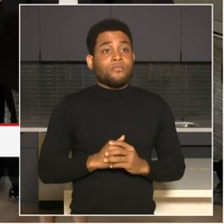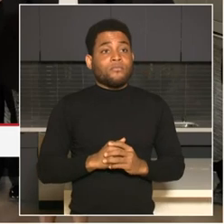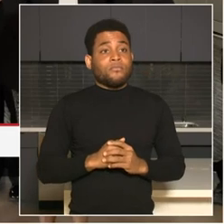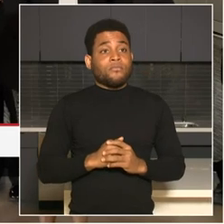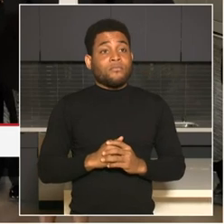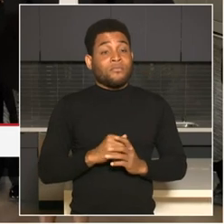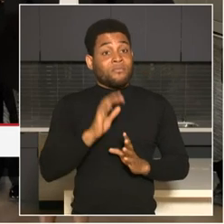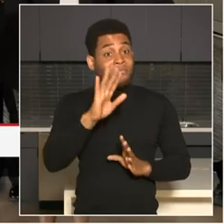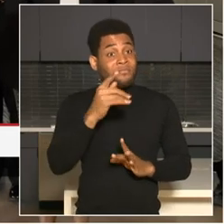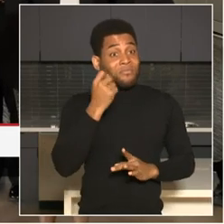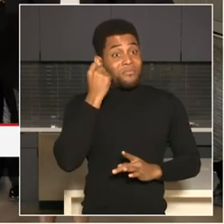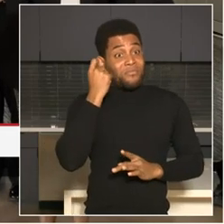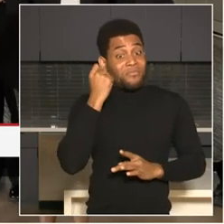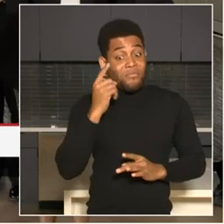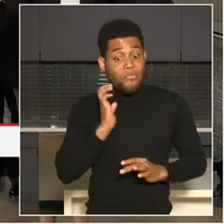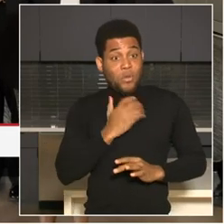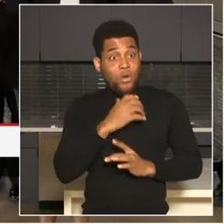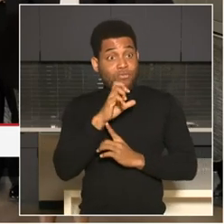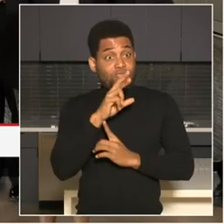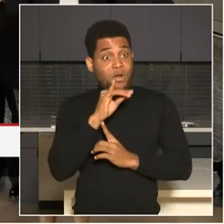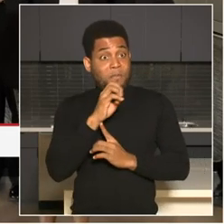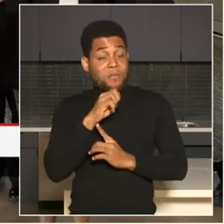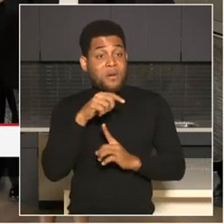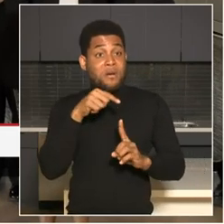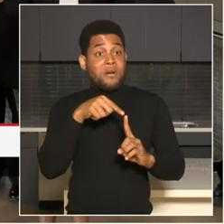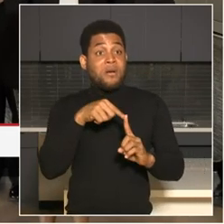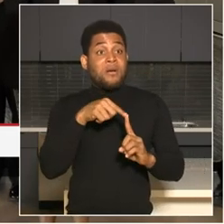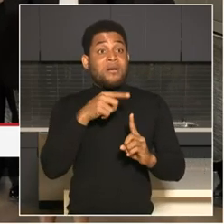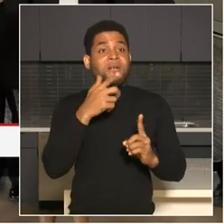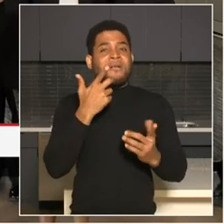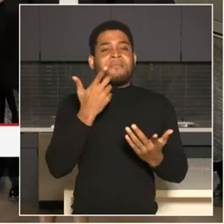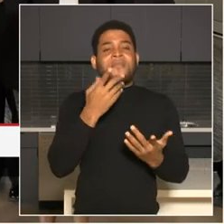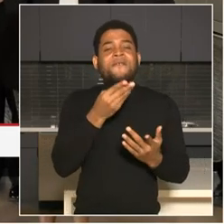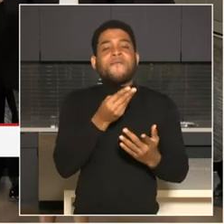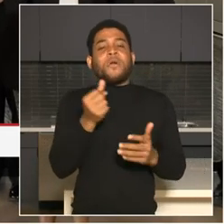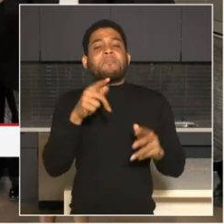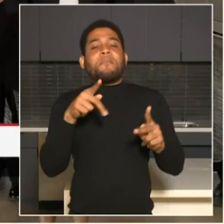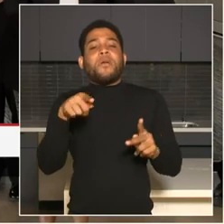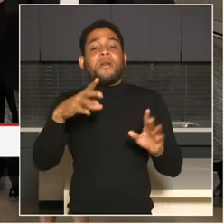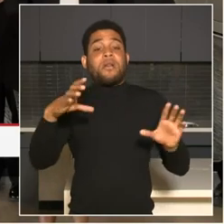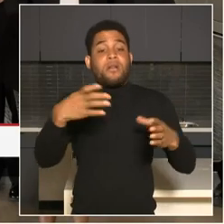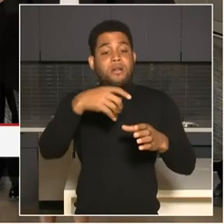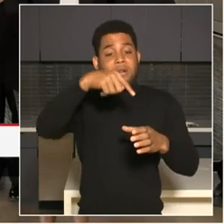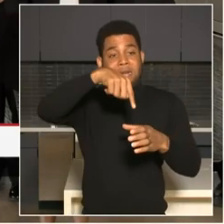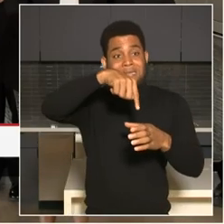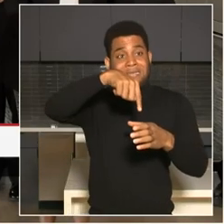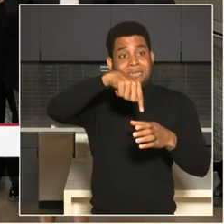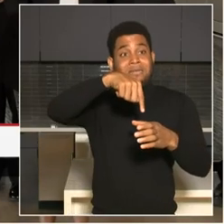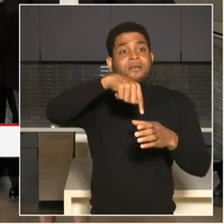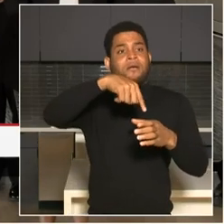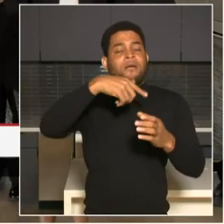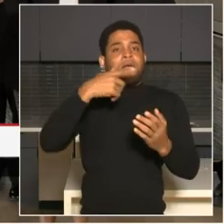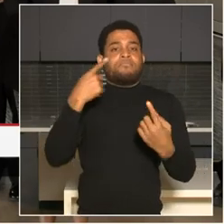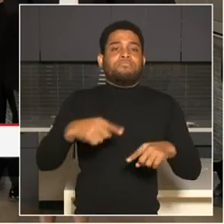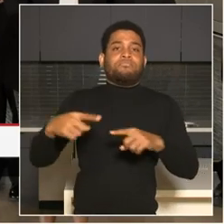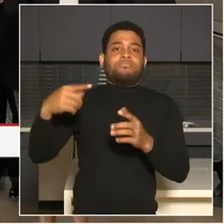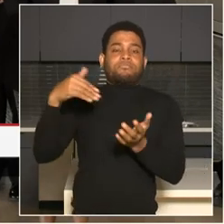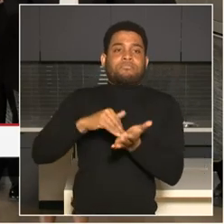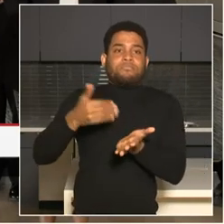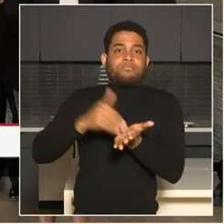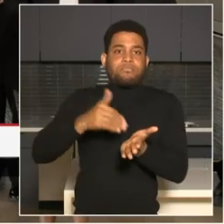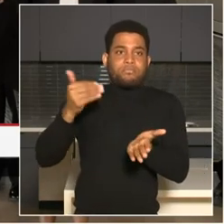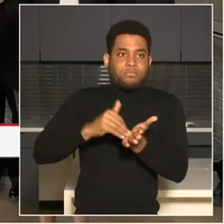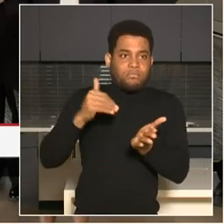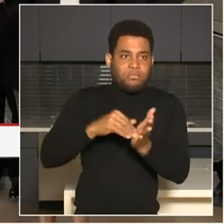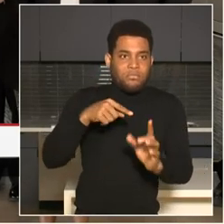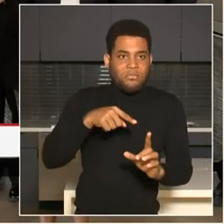number of people. Um, so we know if there's certain justice for them, it is likely, uh, to drive down crime. Um, but that's not